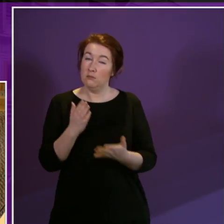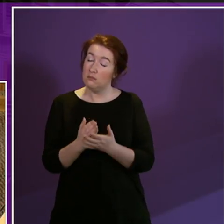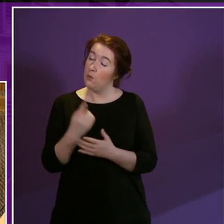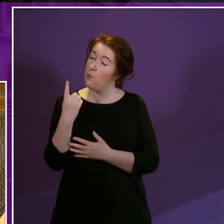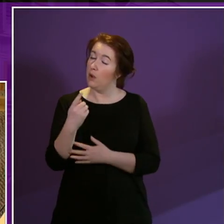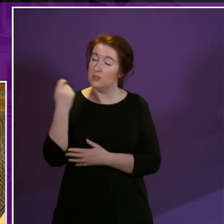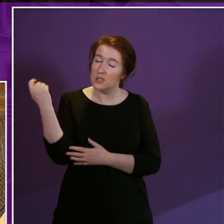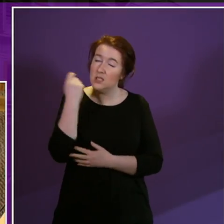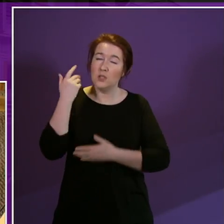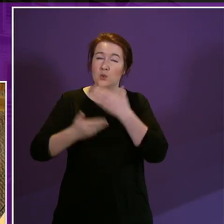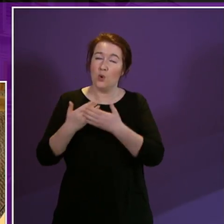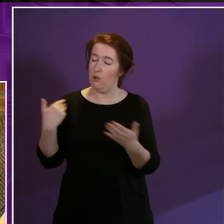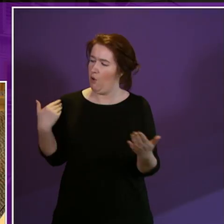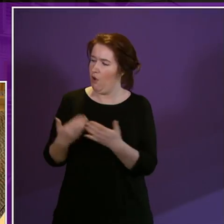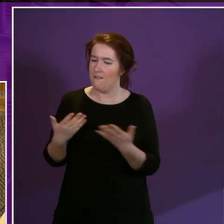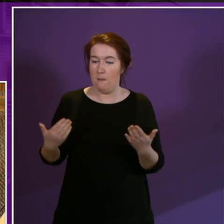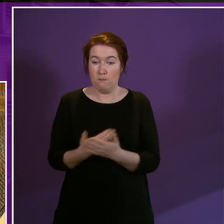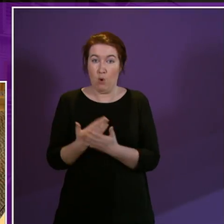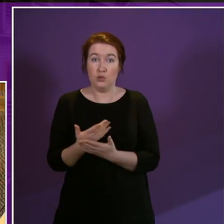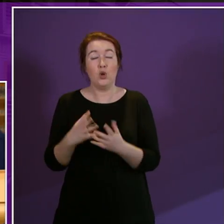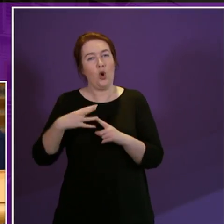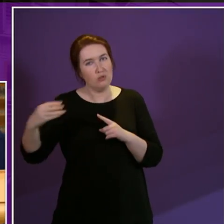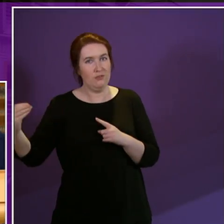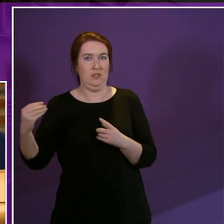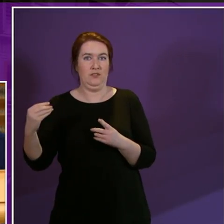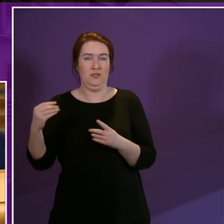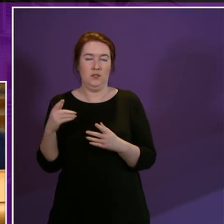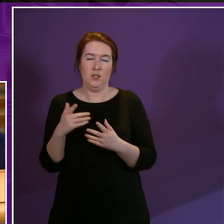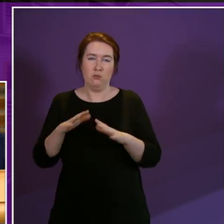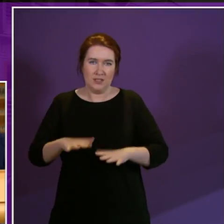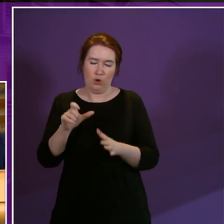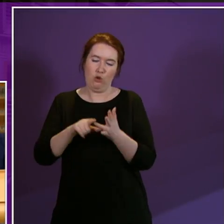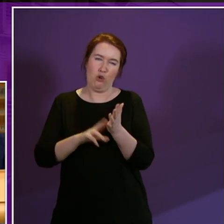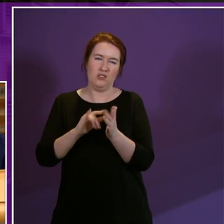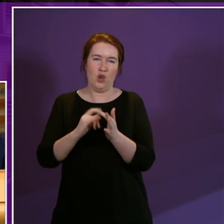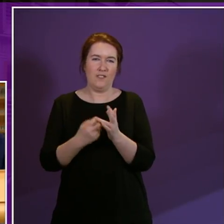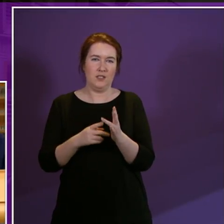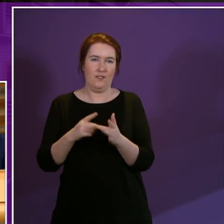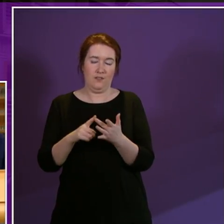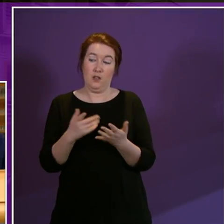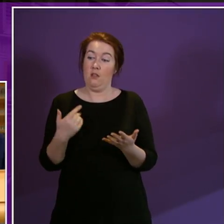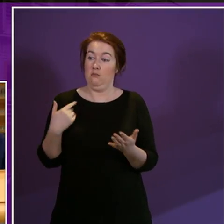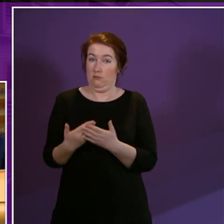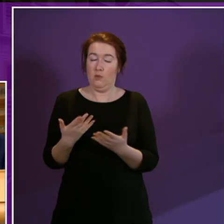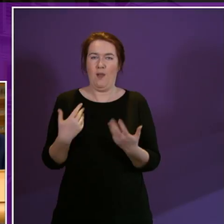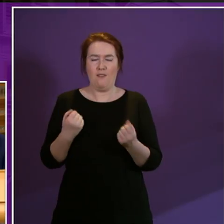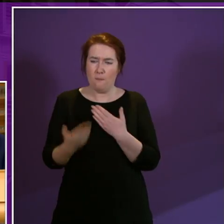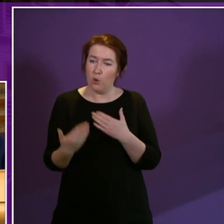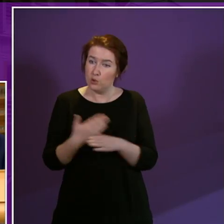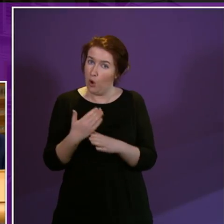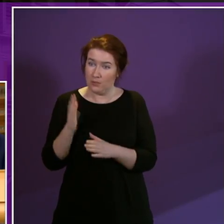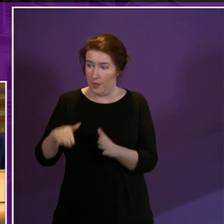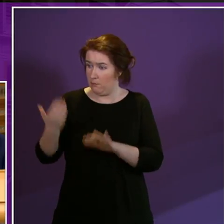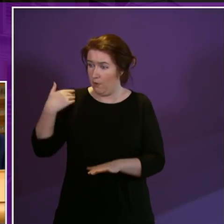stories of modern Britain, modern conservative Britain, that we now have more jobs in the British economy than ever before. We have more women